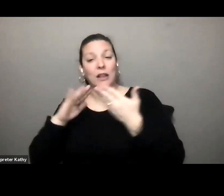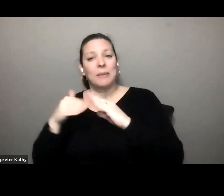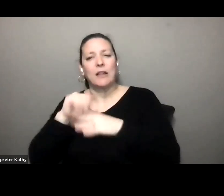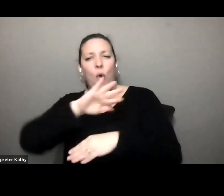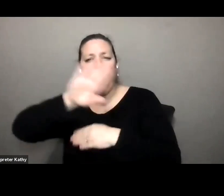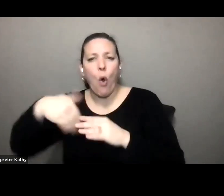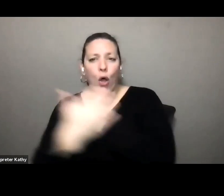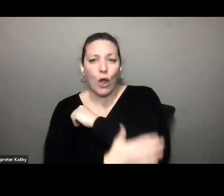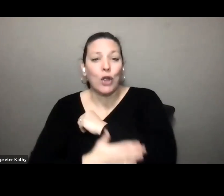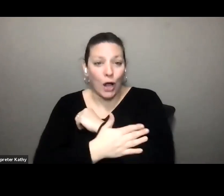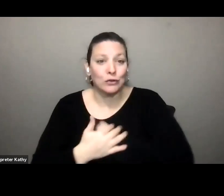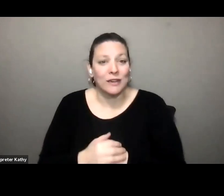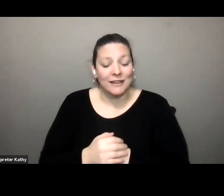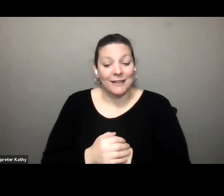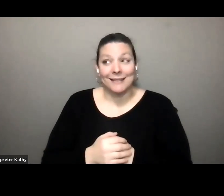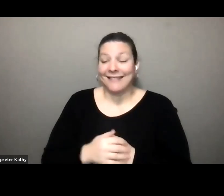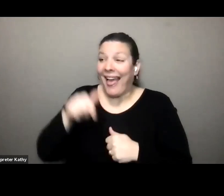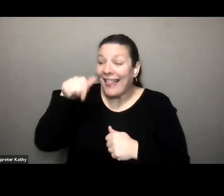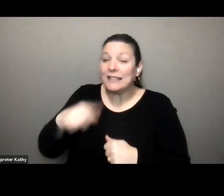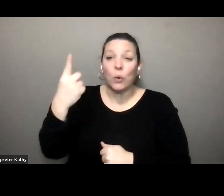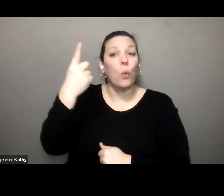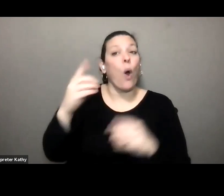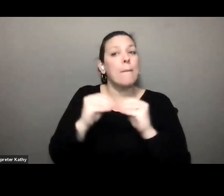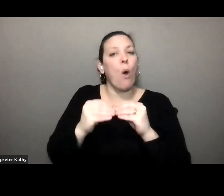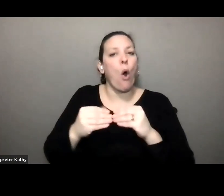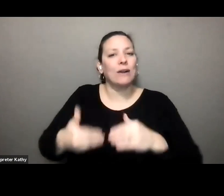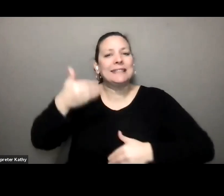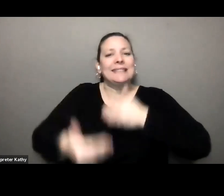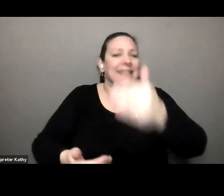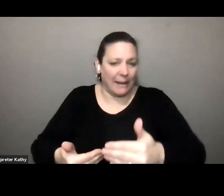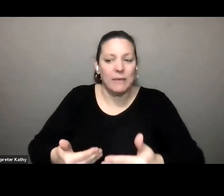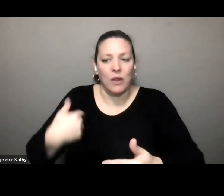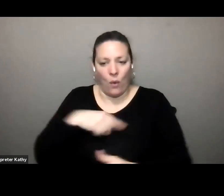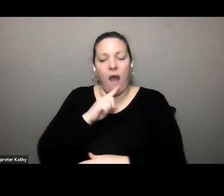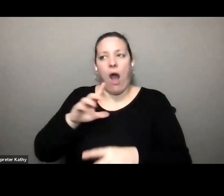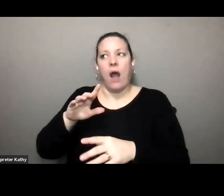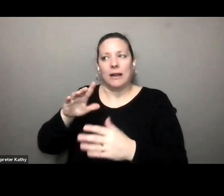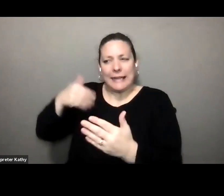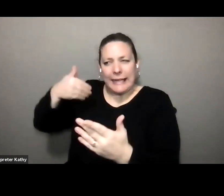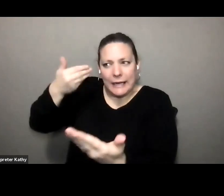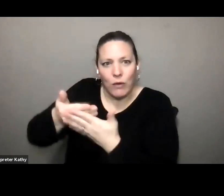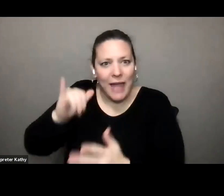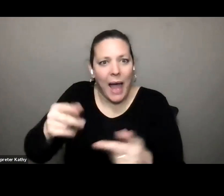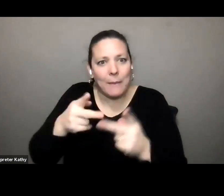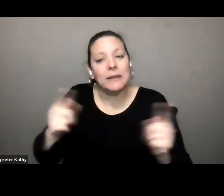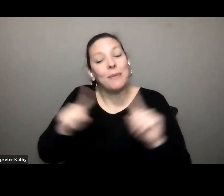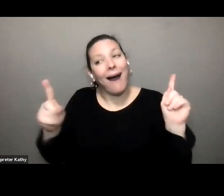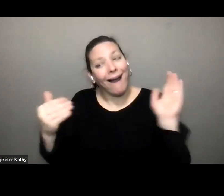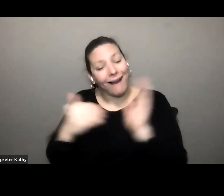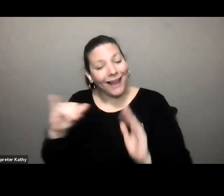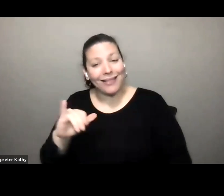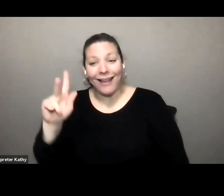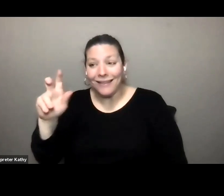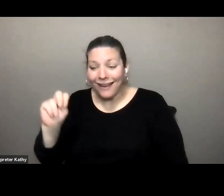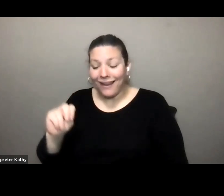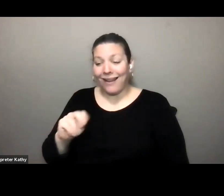country you know and this is just one more step that we're getting there but again like ken and pastor chris said it's